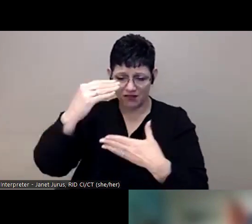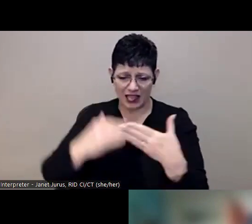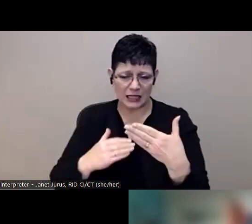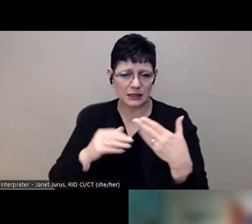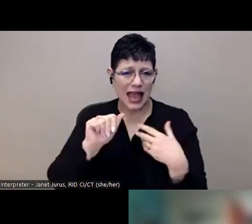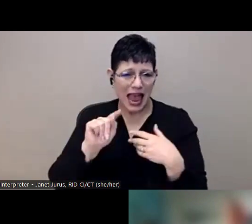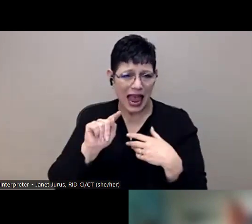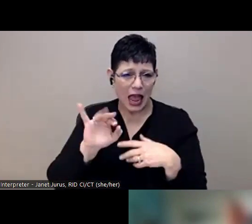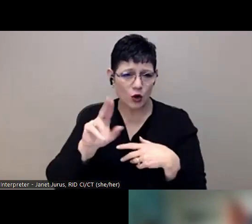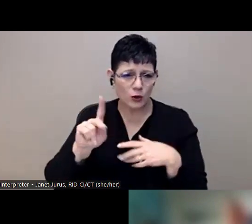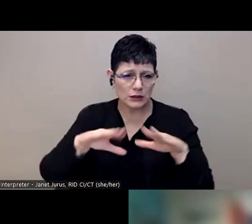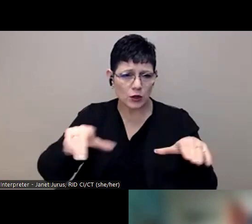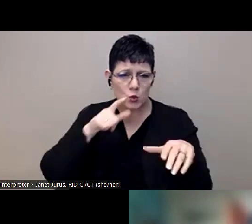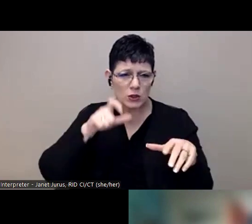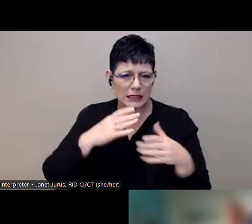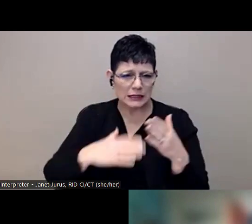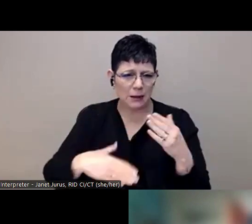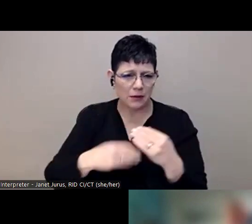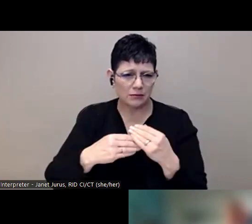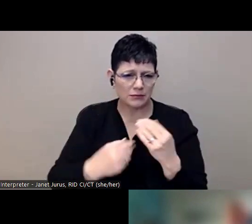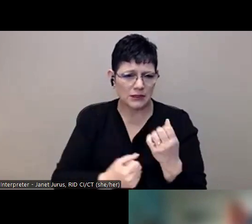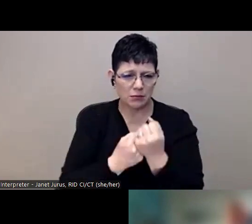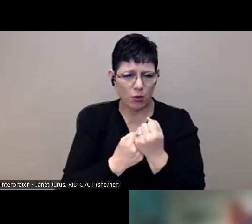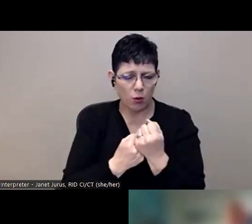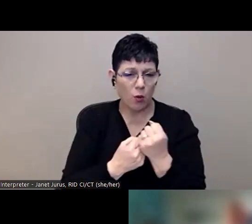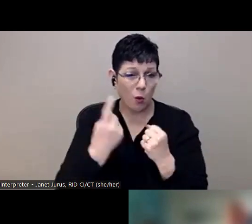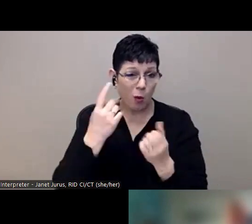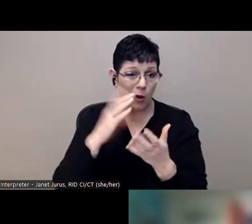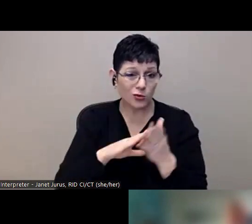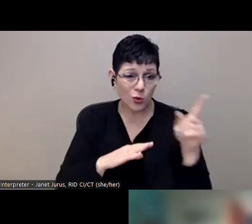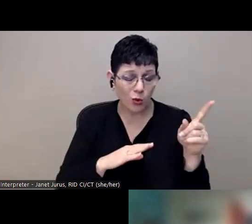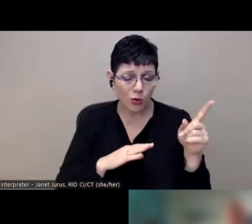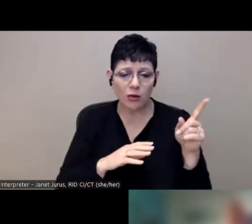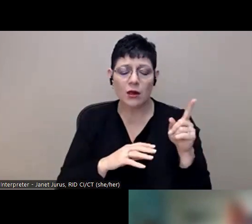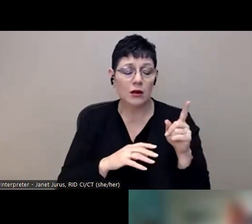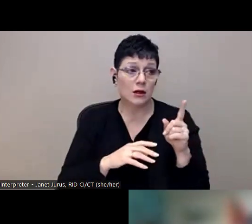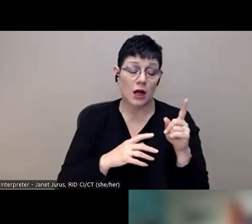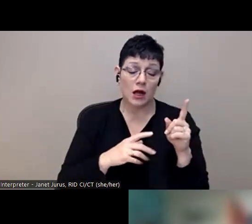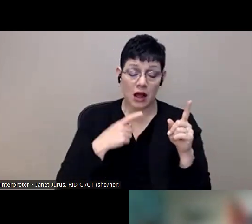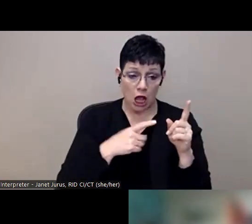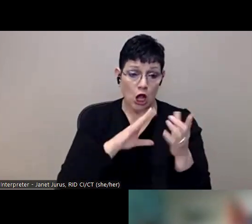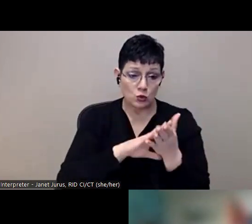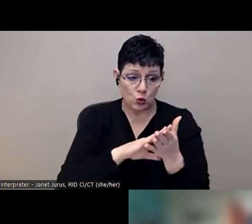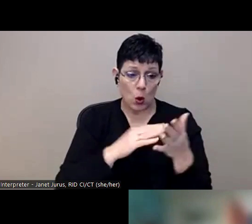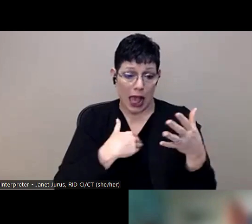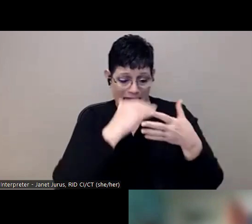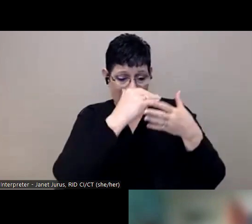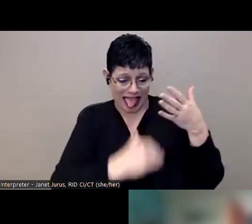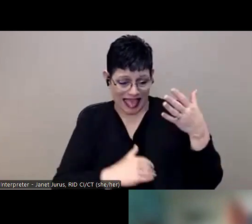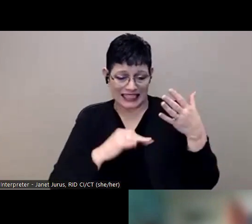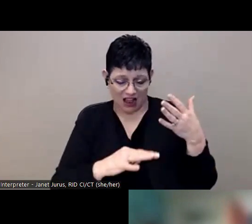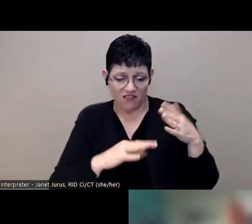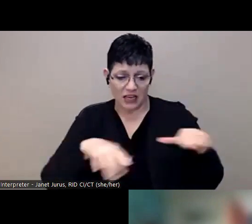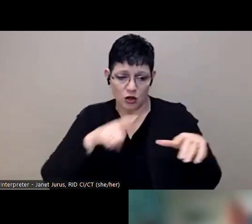who need some extra resources? Um, at one school, I had a group that the school was like, these kids are being bullied relentlessly